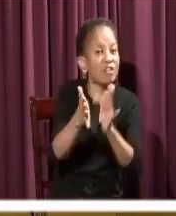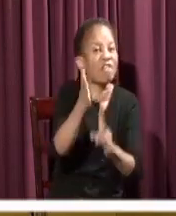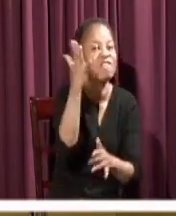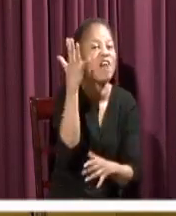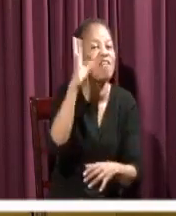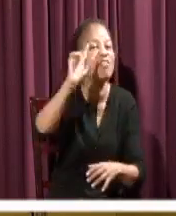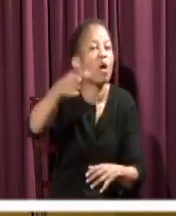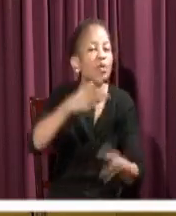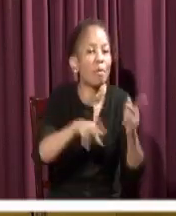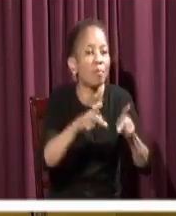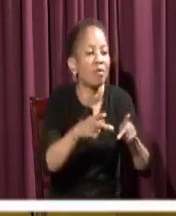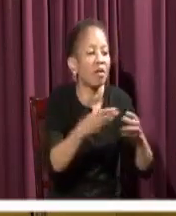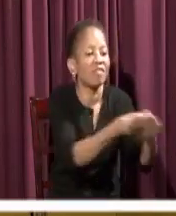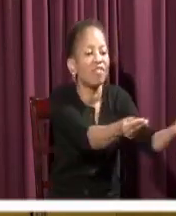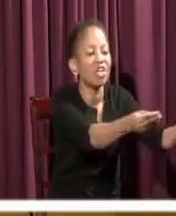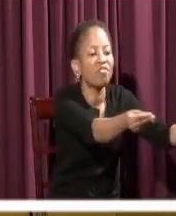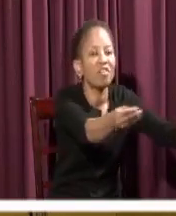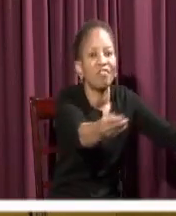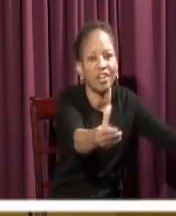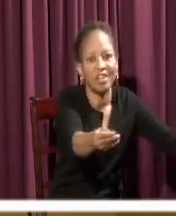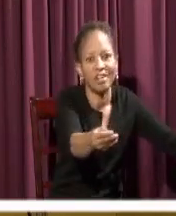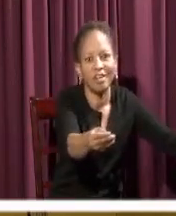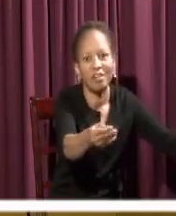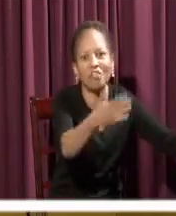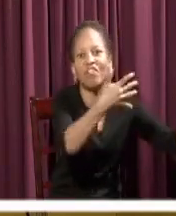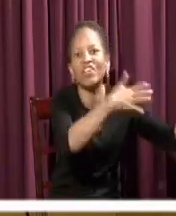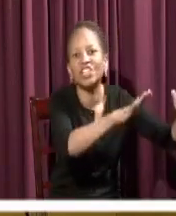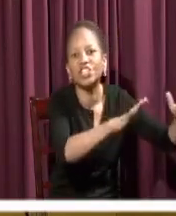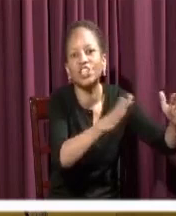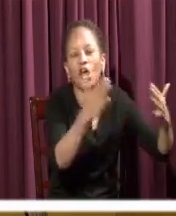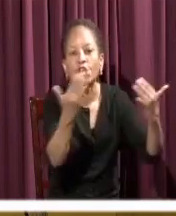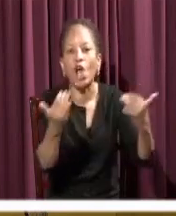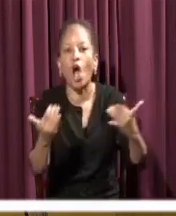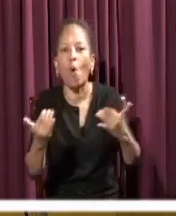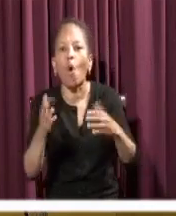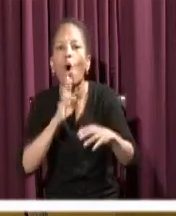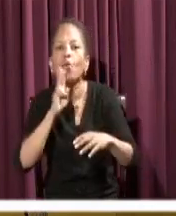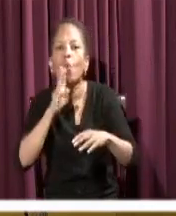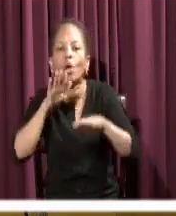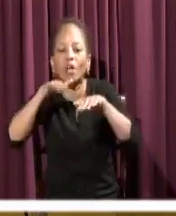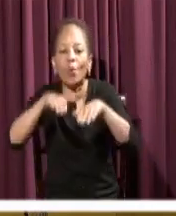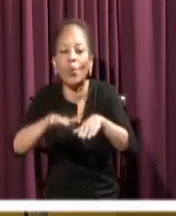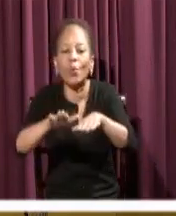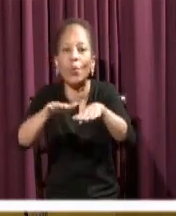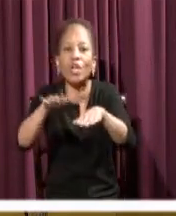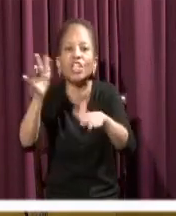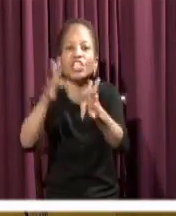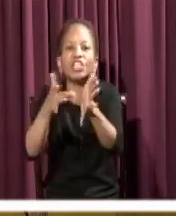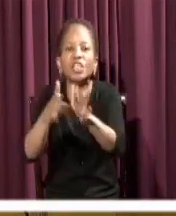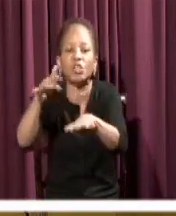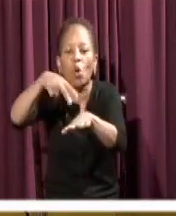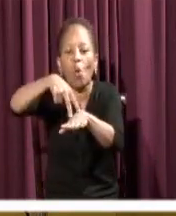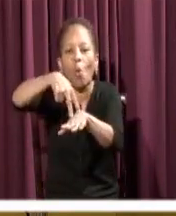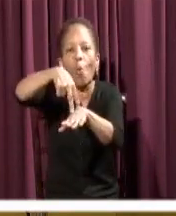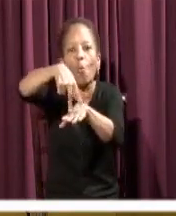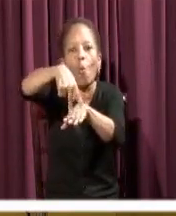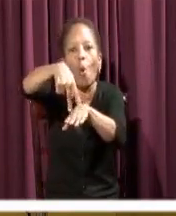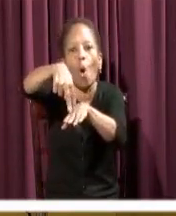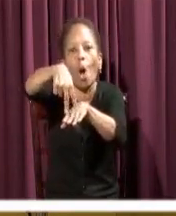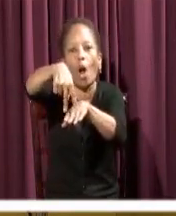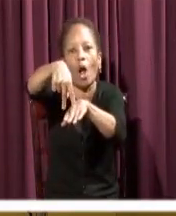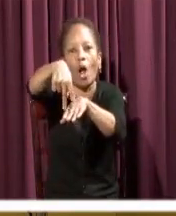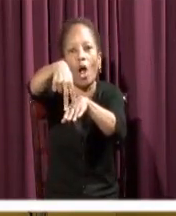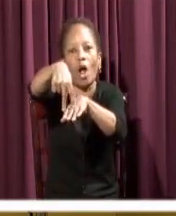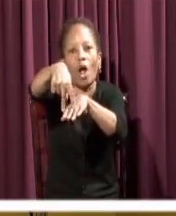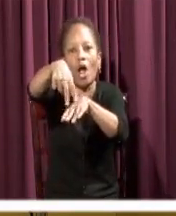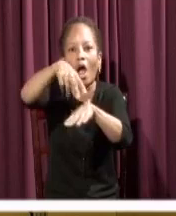Now he's walking on water. And on top of that, he's claiming to be God. And you have to remember that the reason at this trial why